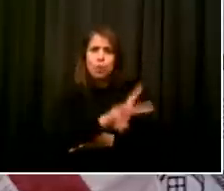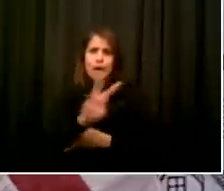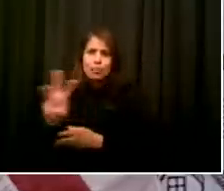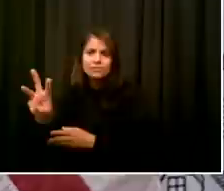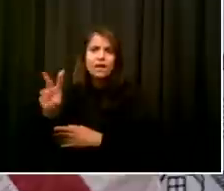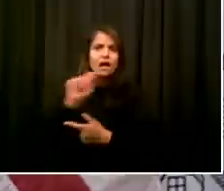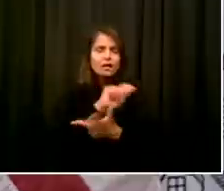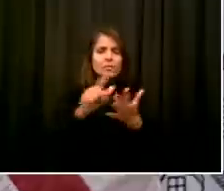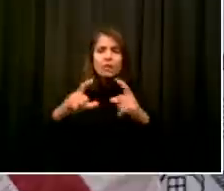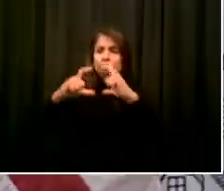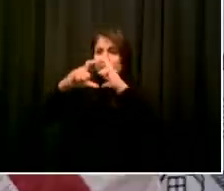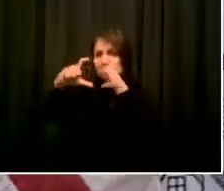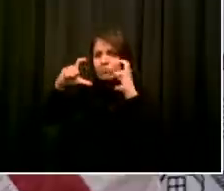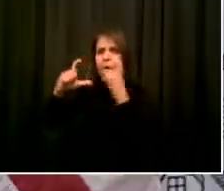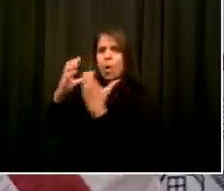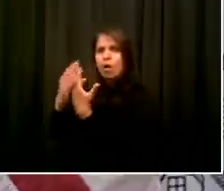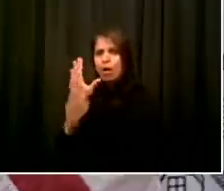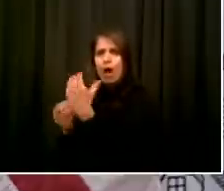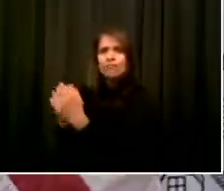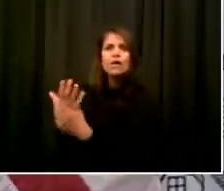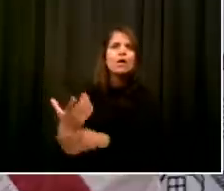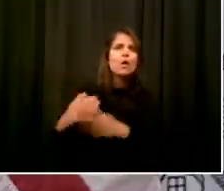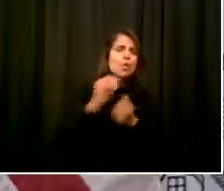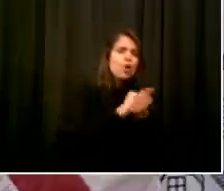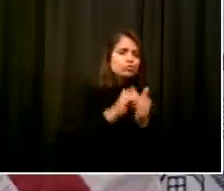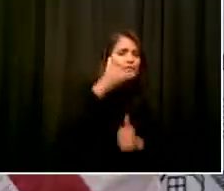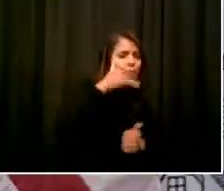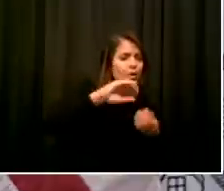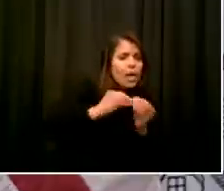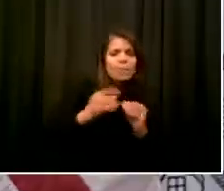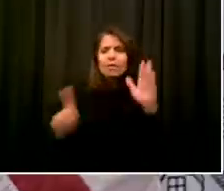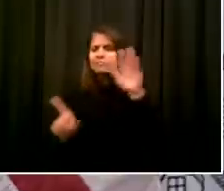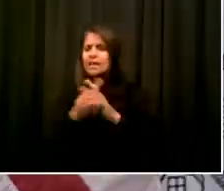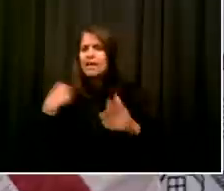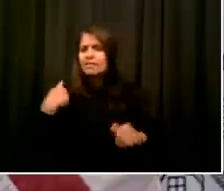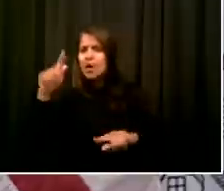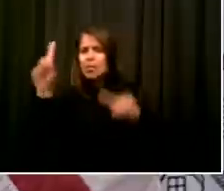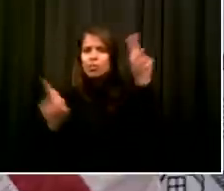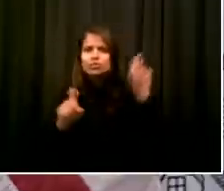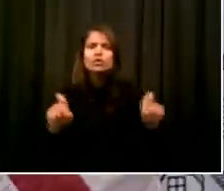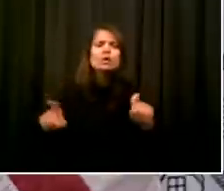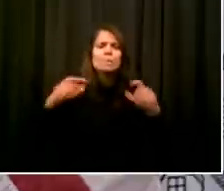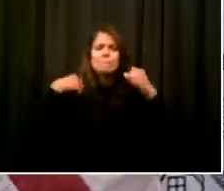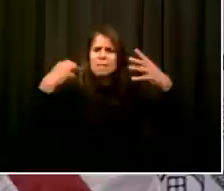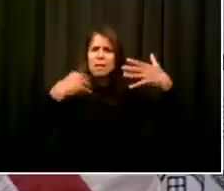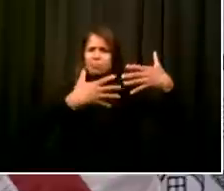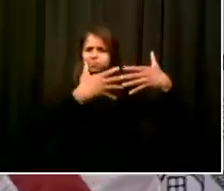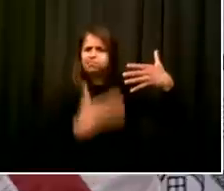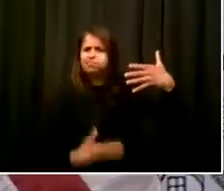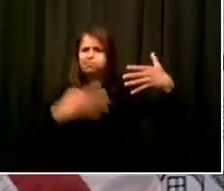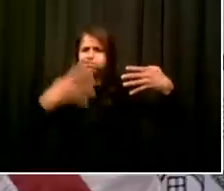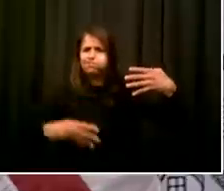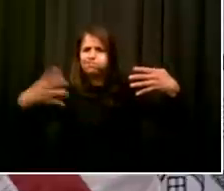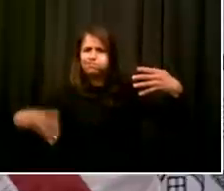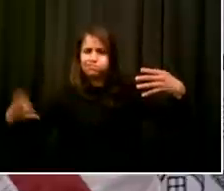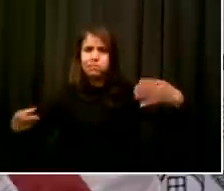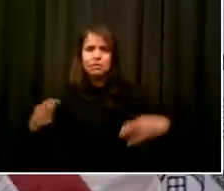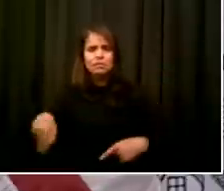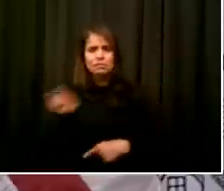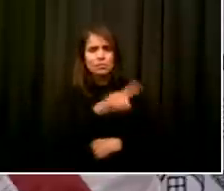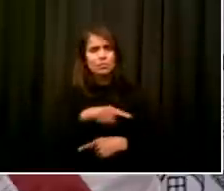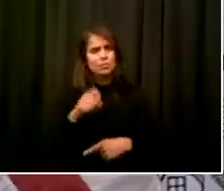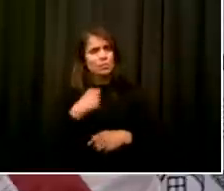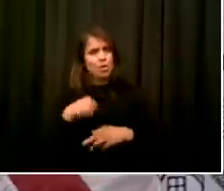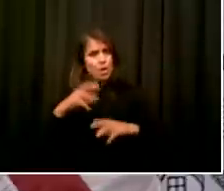disease to make a comeback, and that'll set us all back. And we'll be watching all the time. We'll be watching the data all the time. So everyone, believe that you